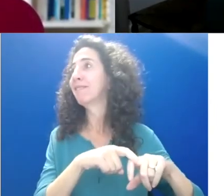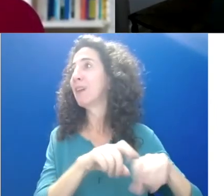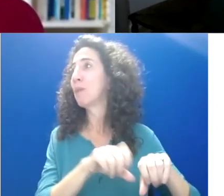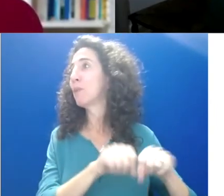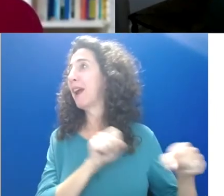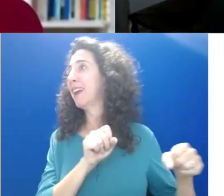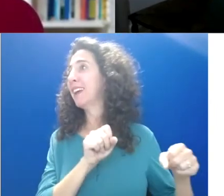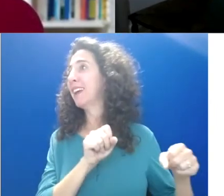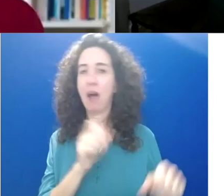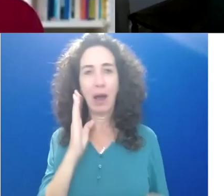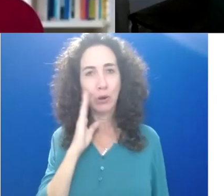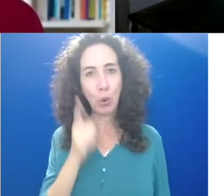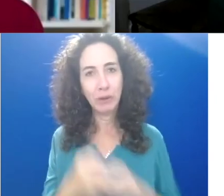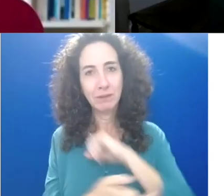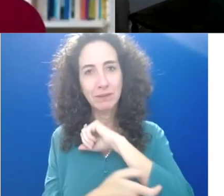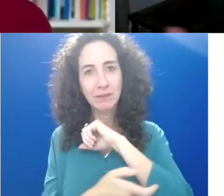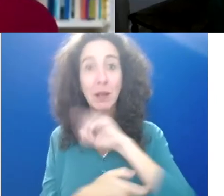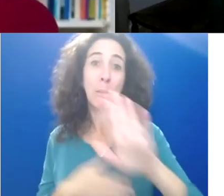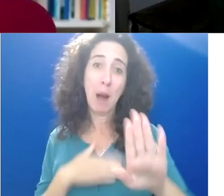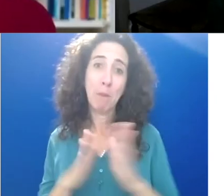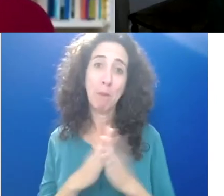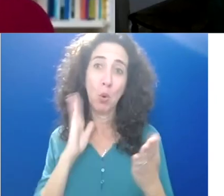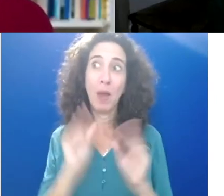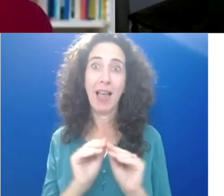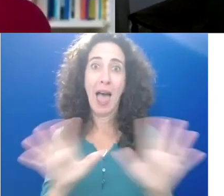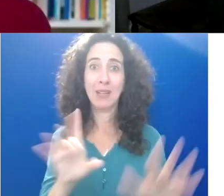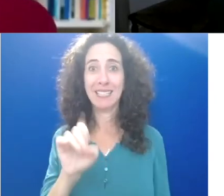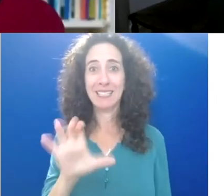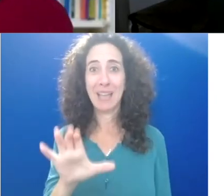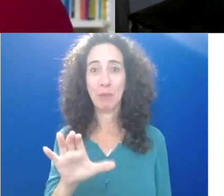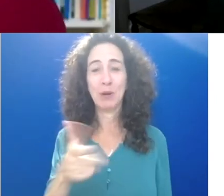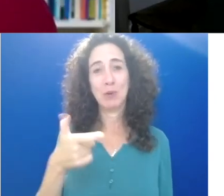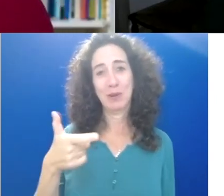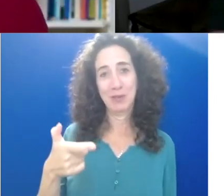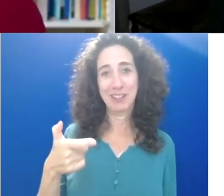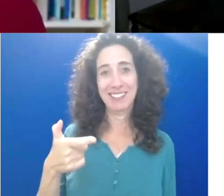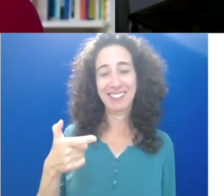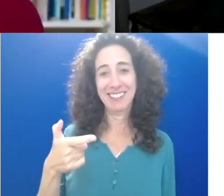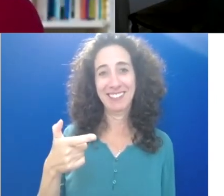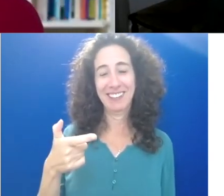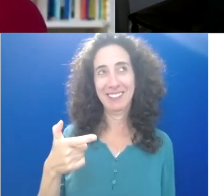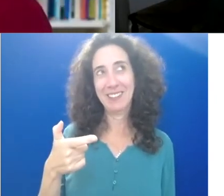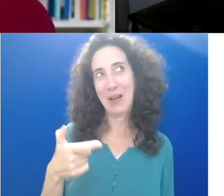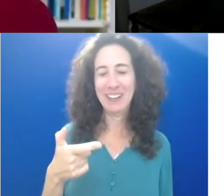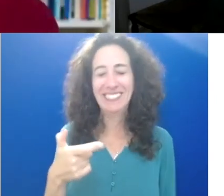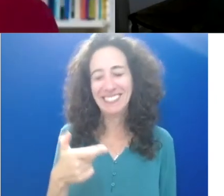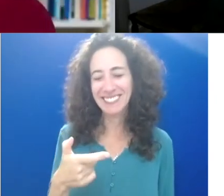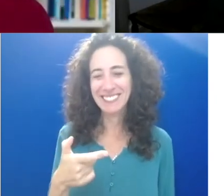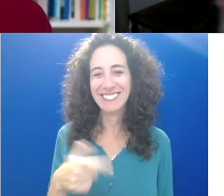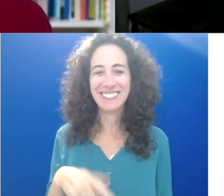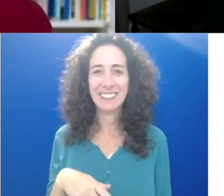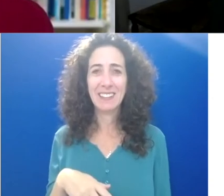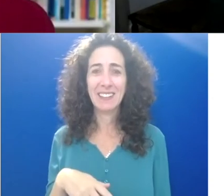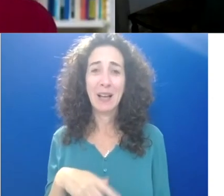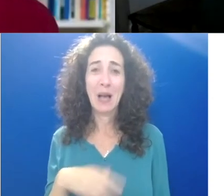I mean, my book comes out on December 21st. So maybe you want some connection. Yeah, so I'm really sorry for everyone's holiday